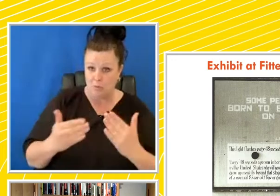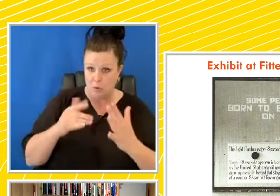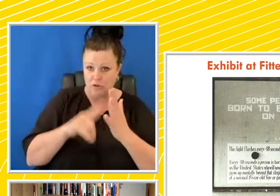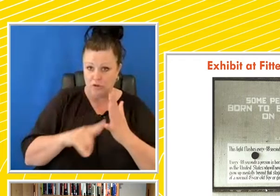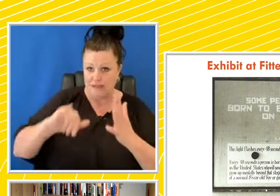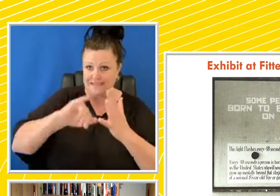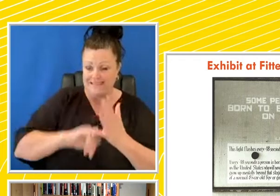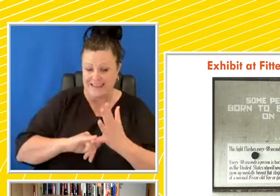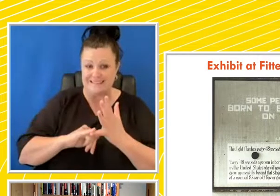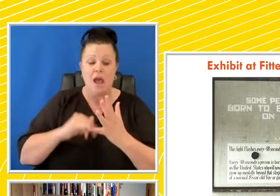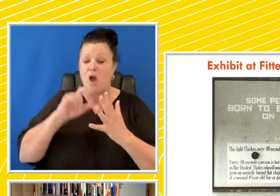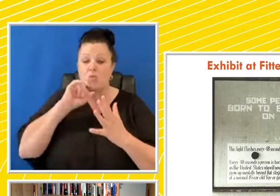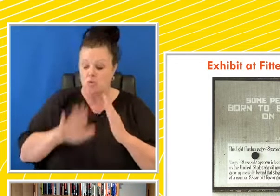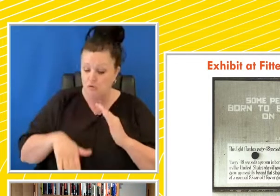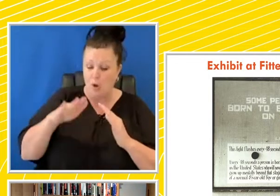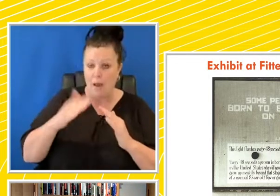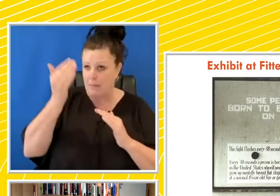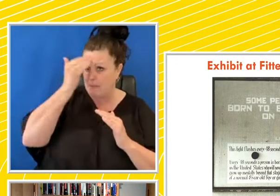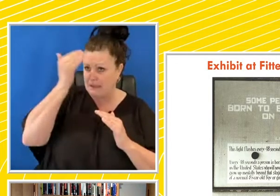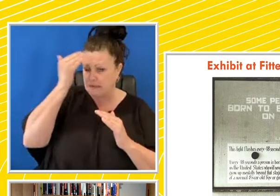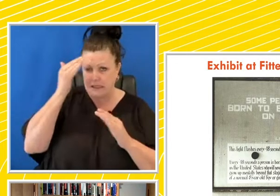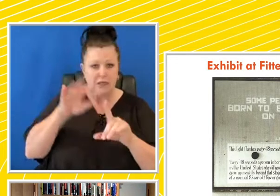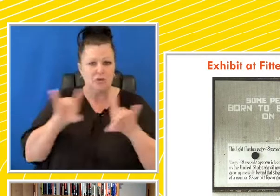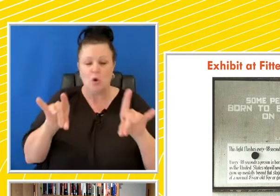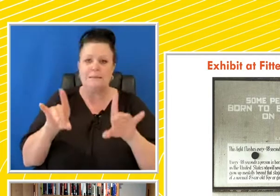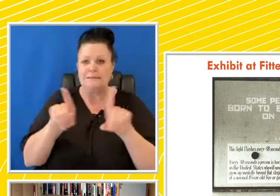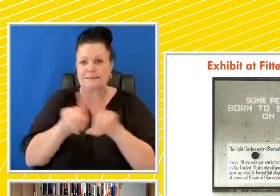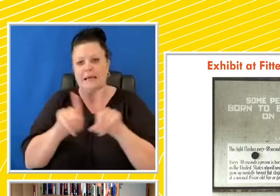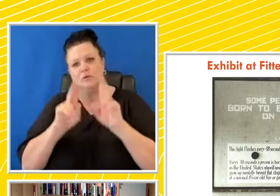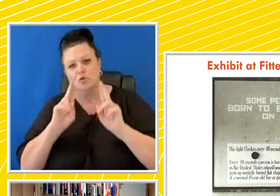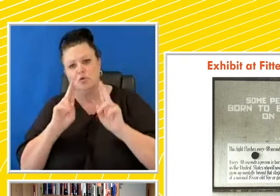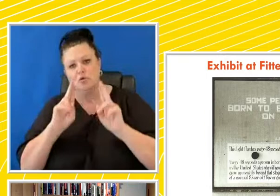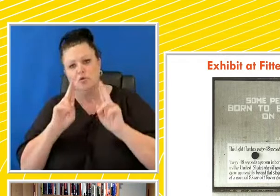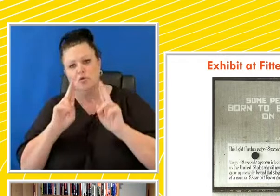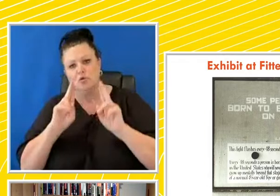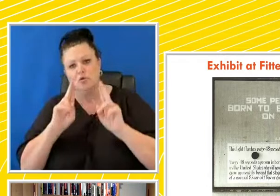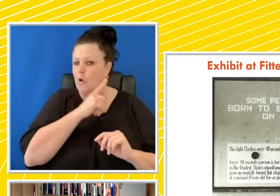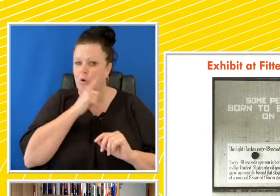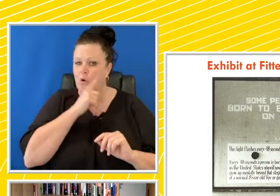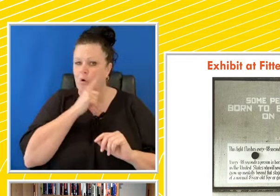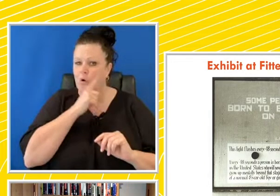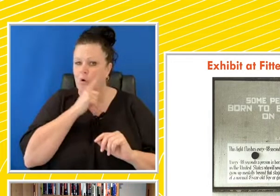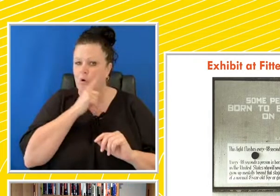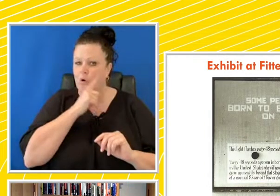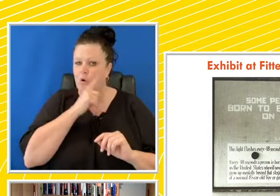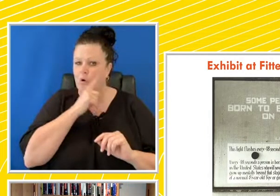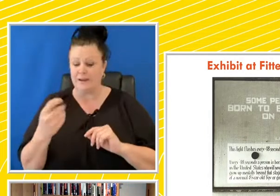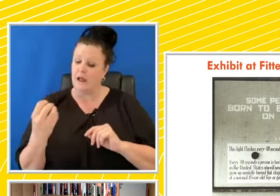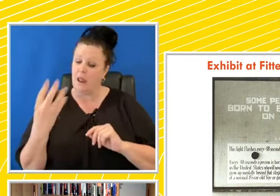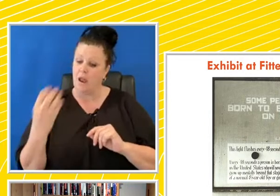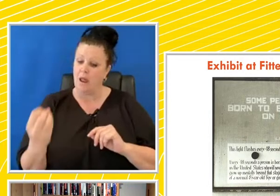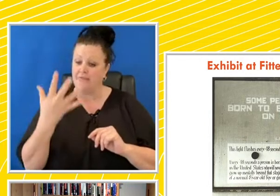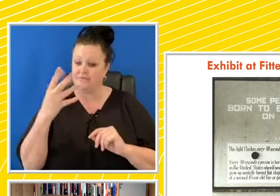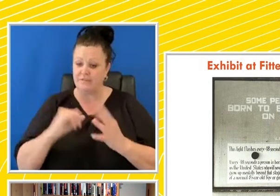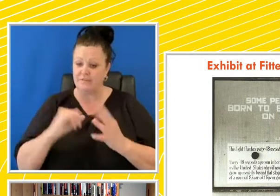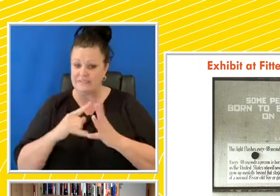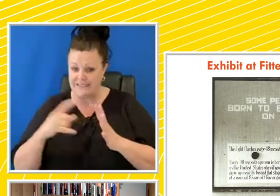grow up mentally beyond that stage of a normal 8-year-old boy or girl. This light flashes every 50 seconds. Every 50 seconds,